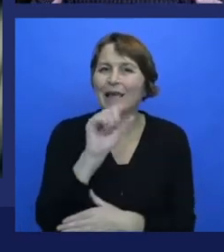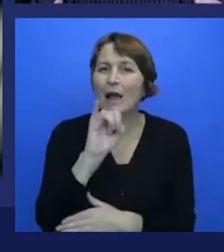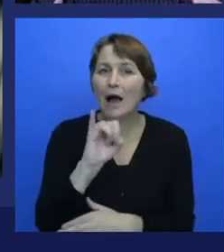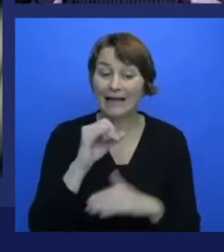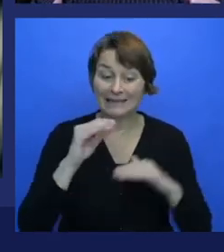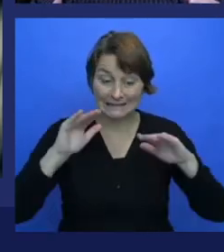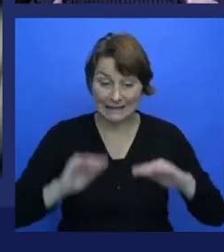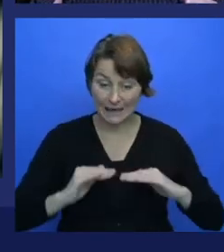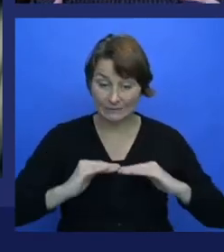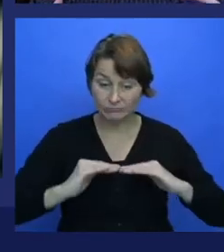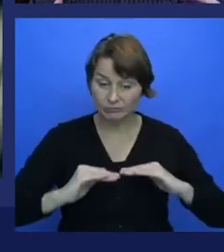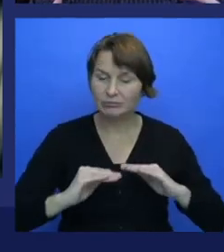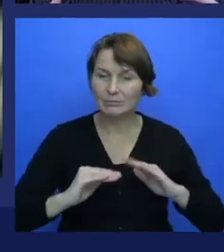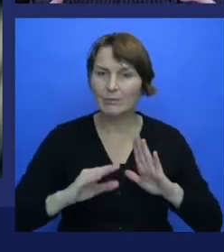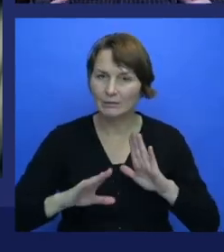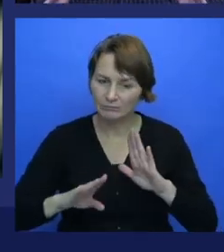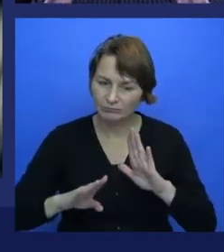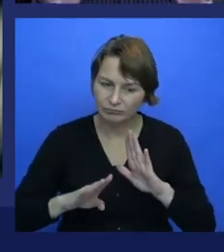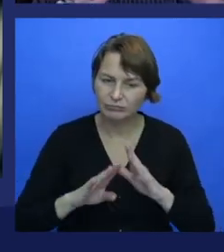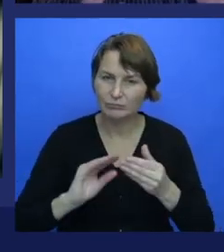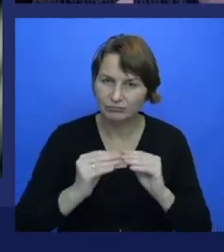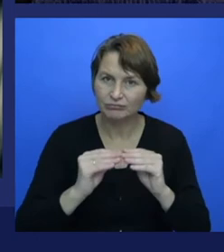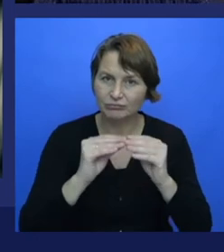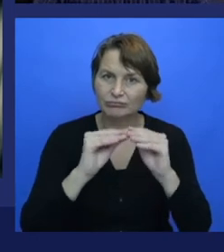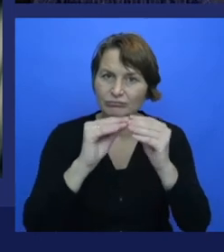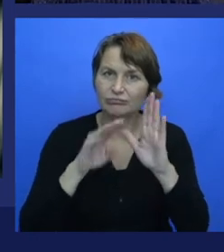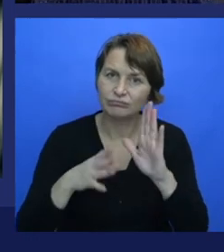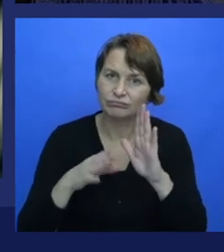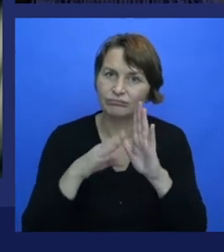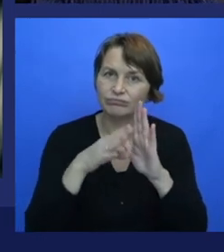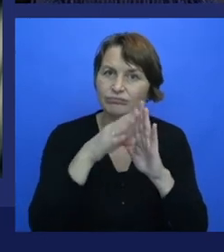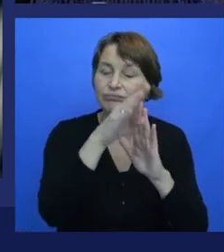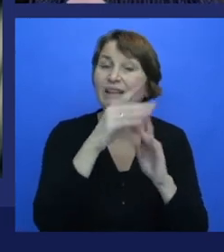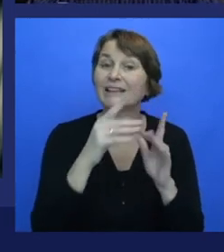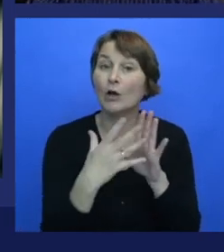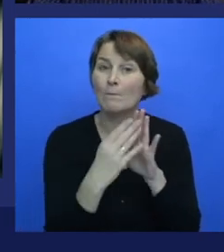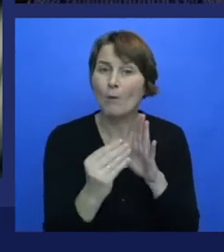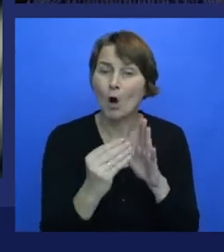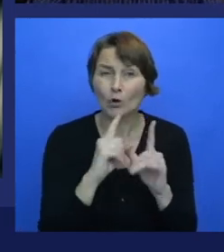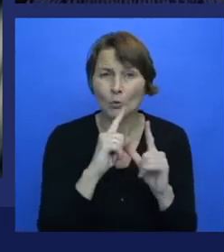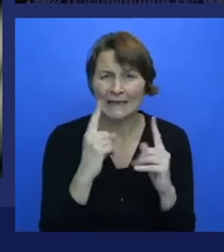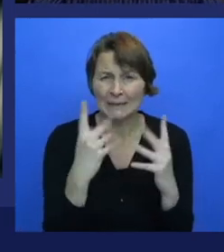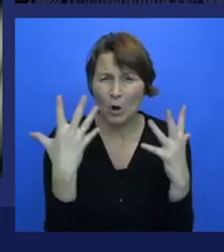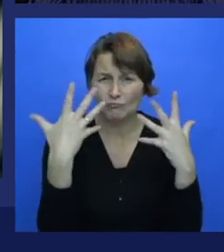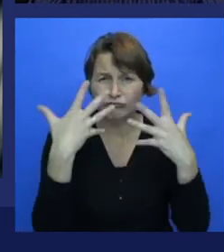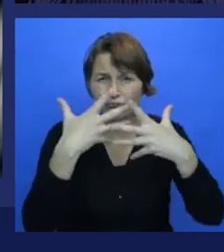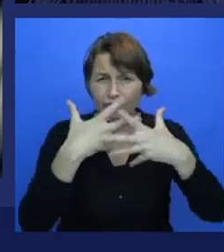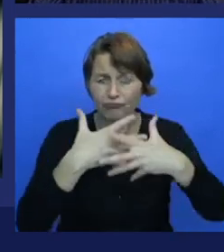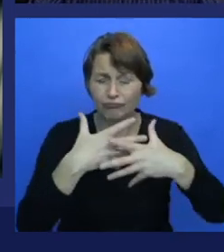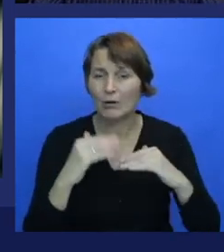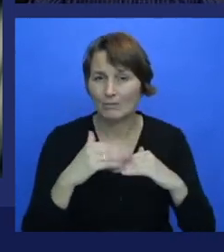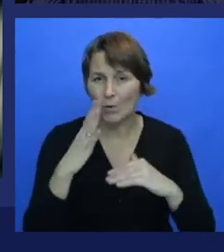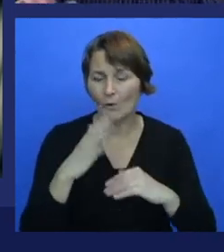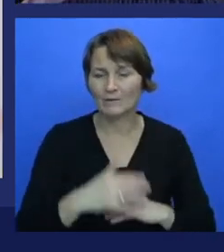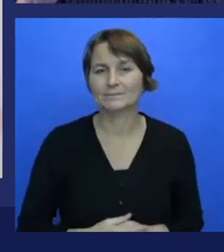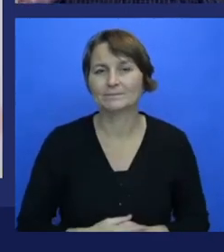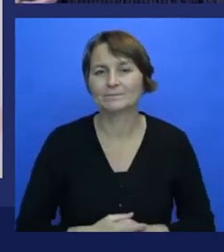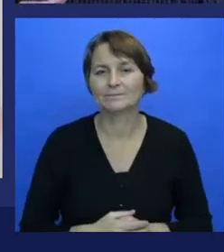and more sophisticated models. Now, I was going to steer largely clear of robotics, but really getting down into sort of